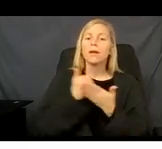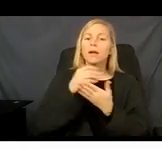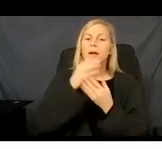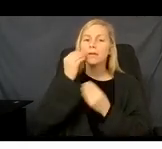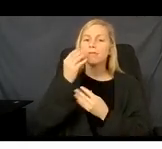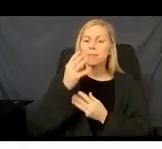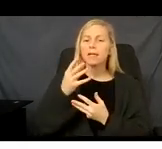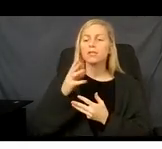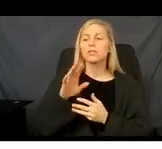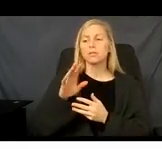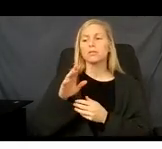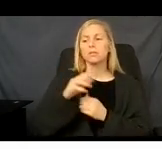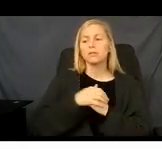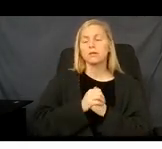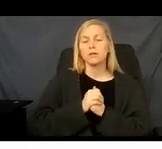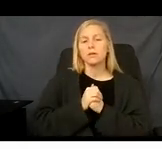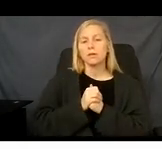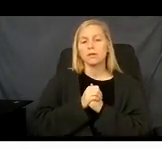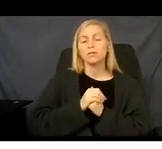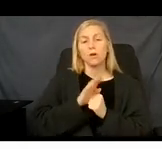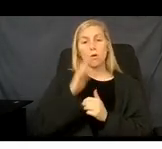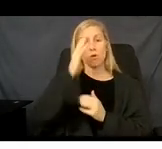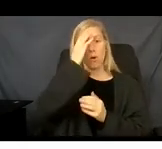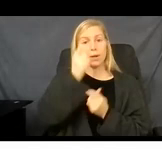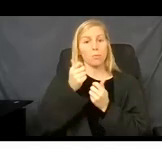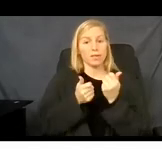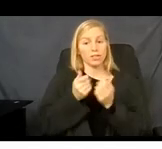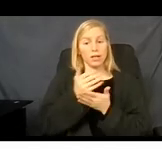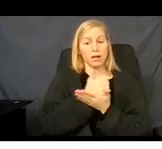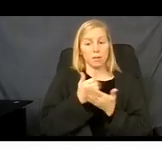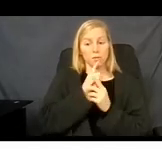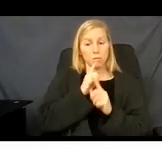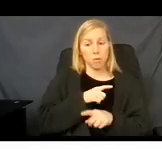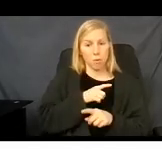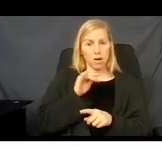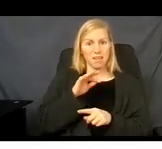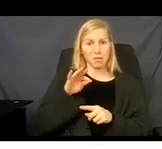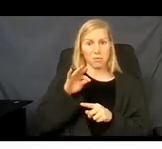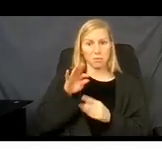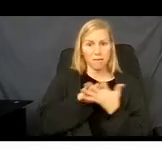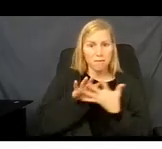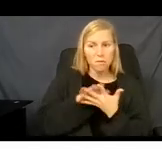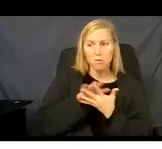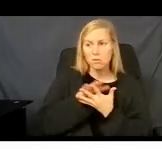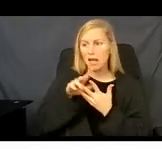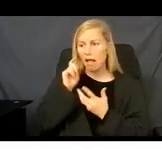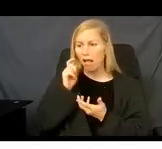knowing the right income to report, I usually advise that you contact a tax professional